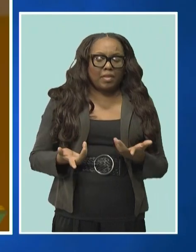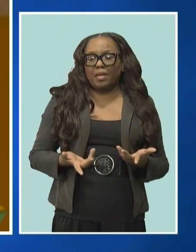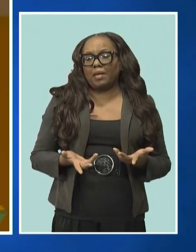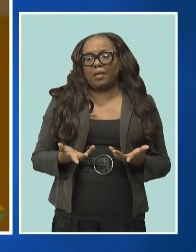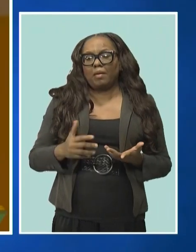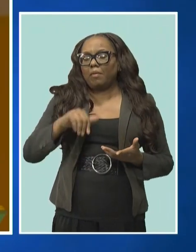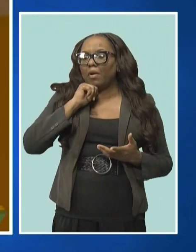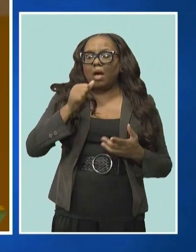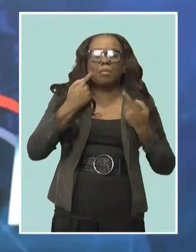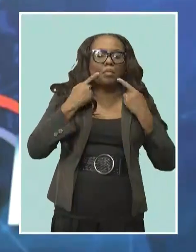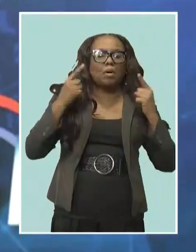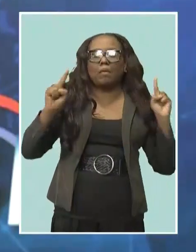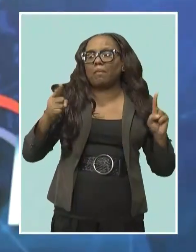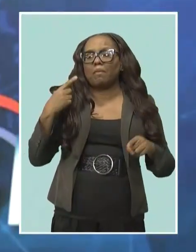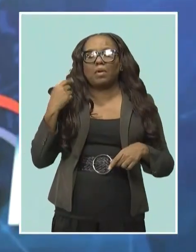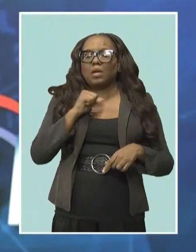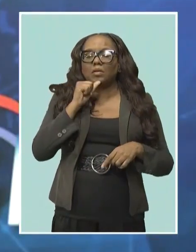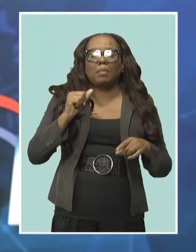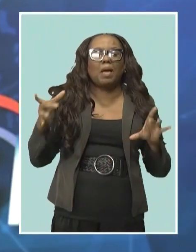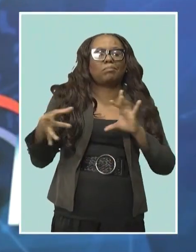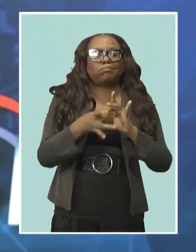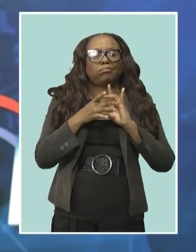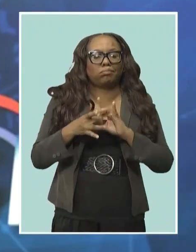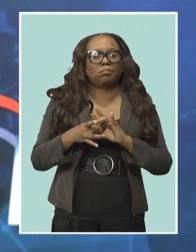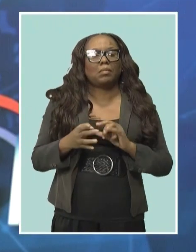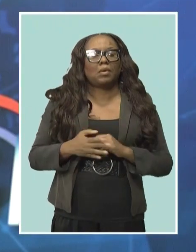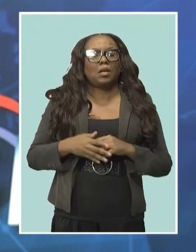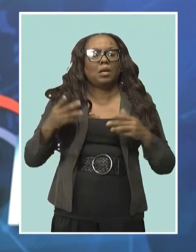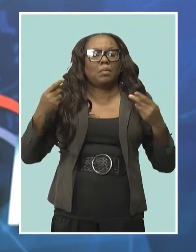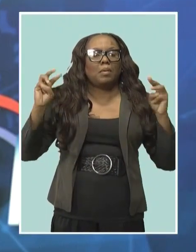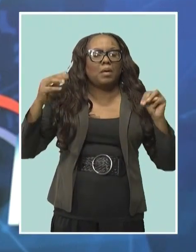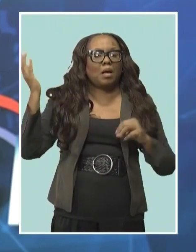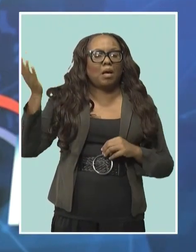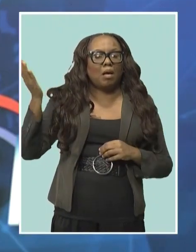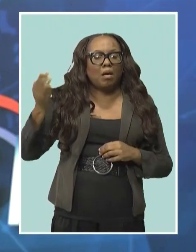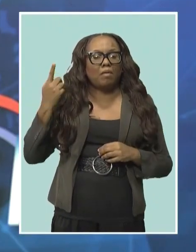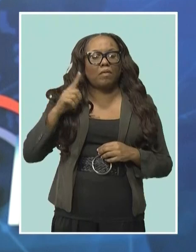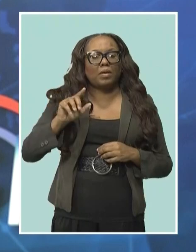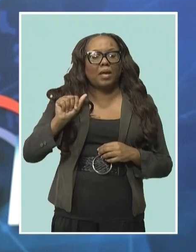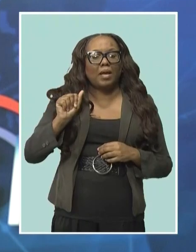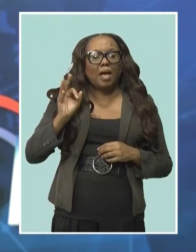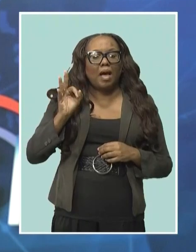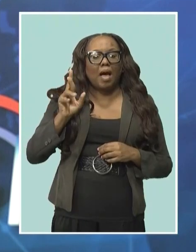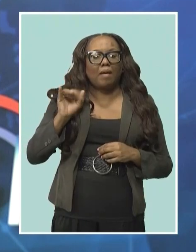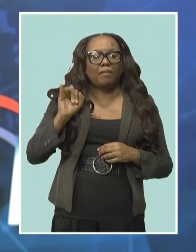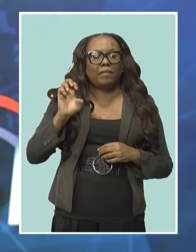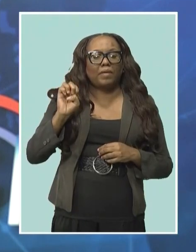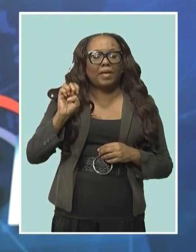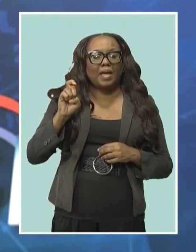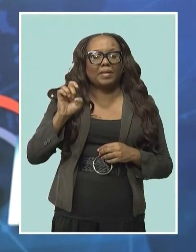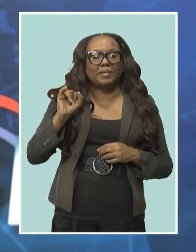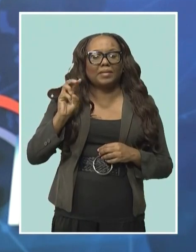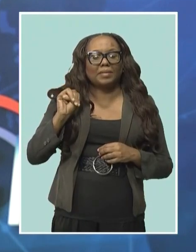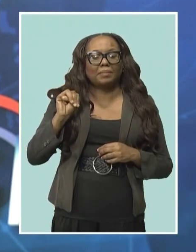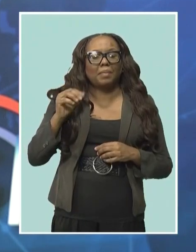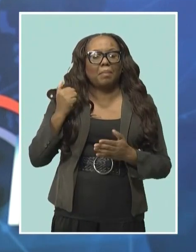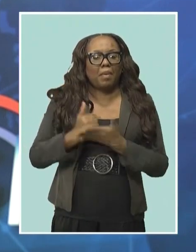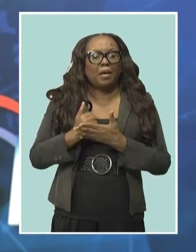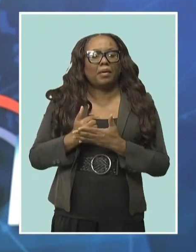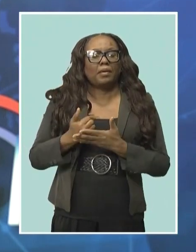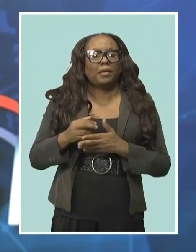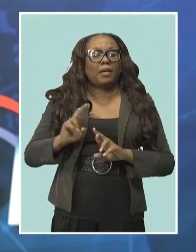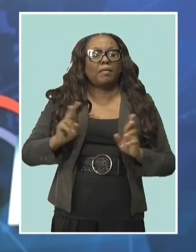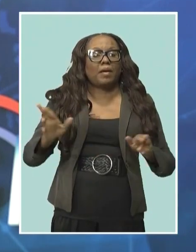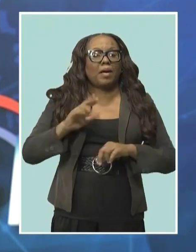comes to us. The Prime Minister's comments come as the Afri-Exim Bank prepares to launch its regional headquarters here in